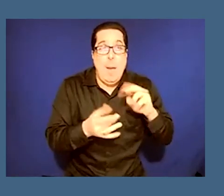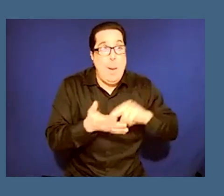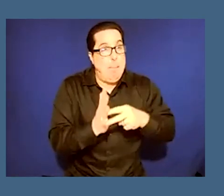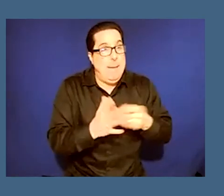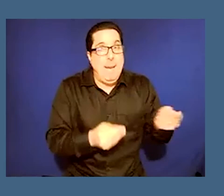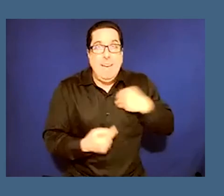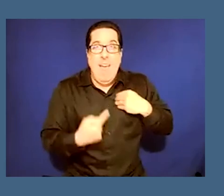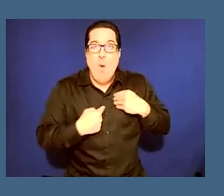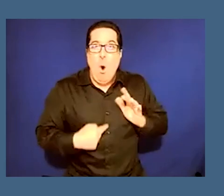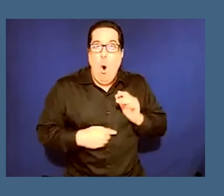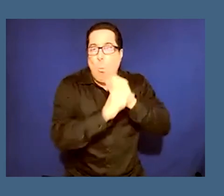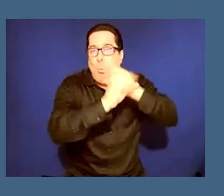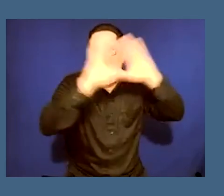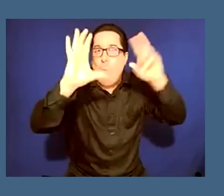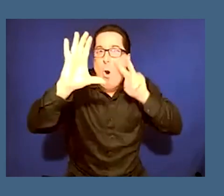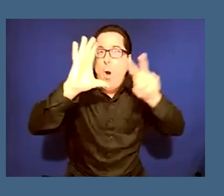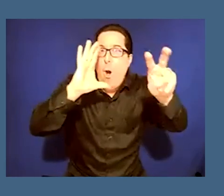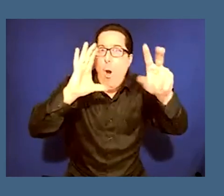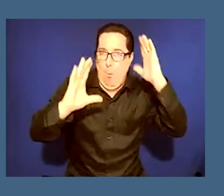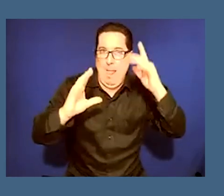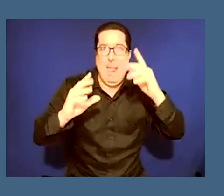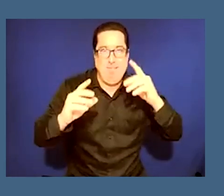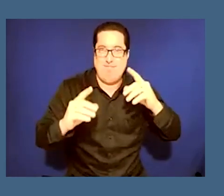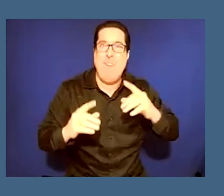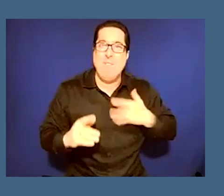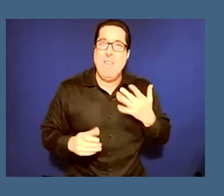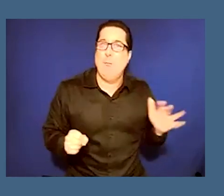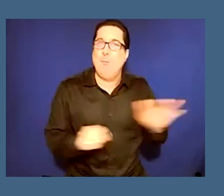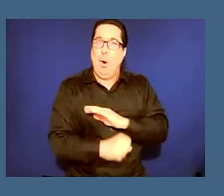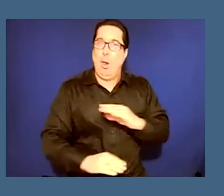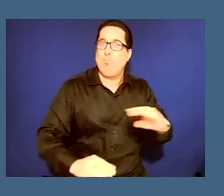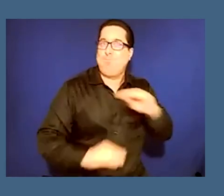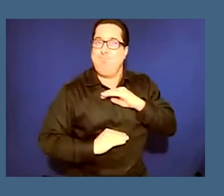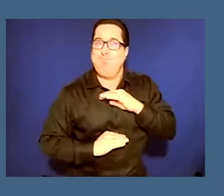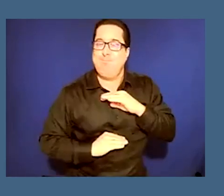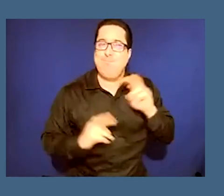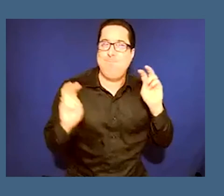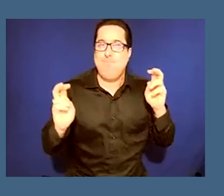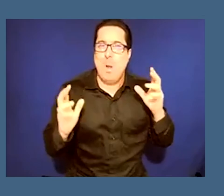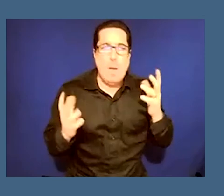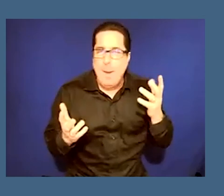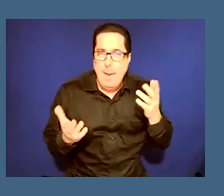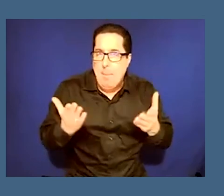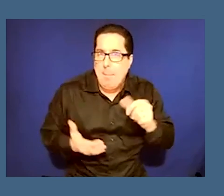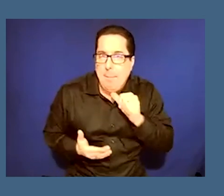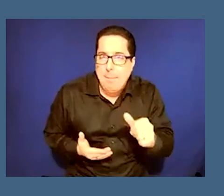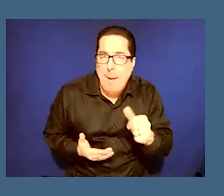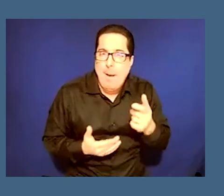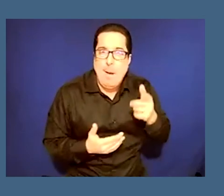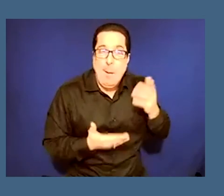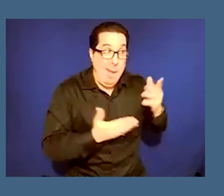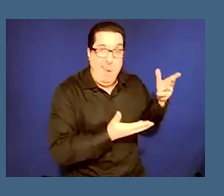anything that isn't promising immediacy so that people can gather and actually experience what uh otherwise may not be